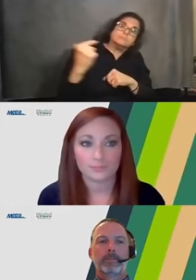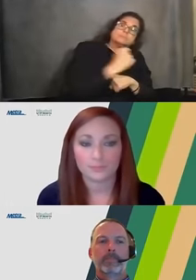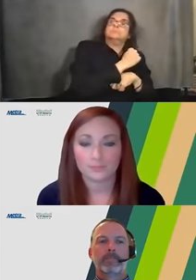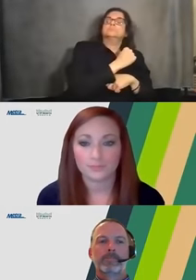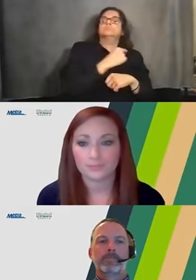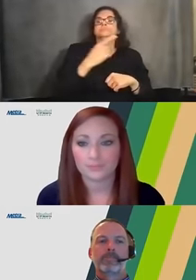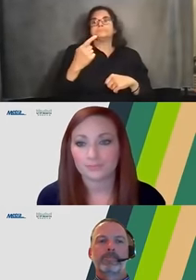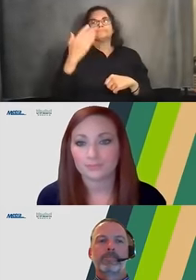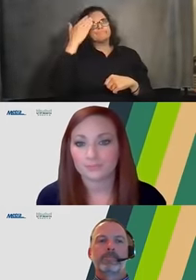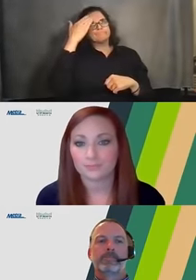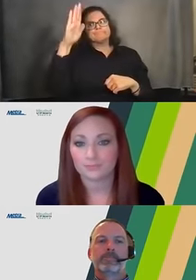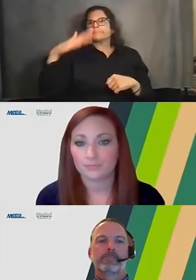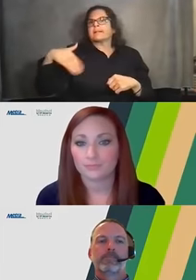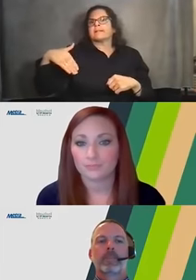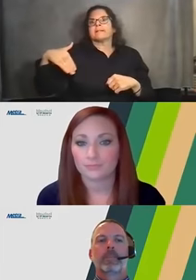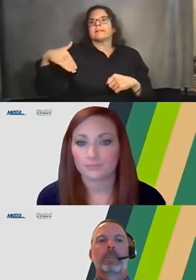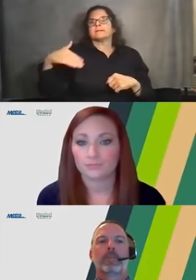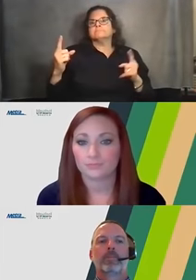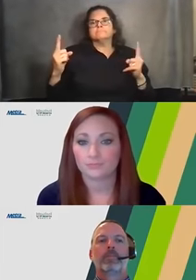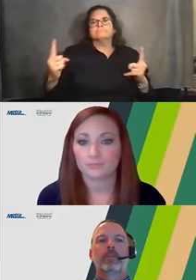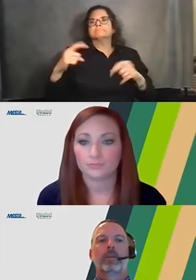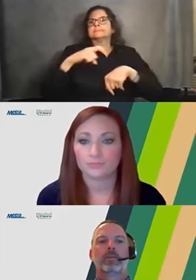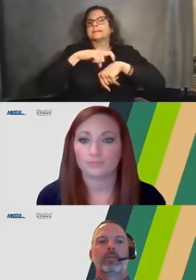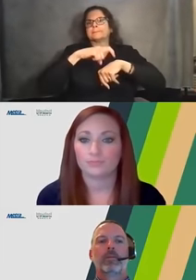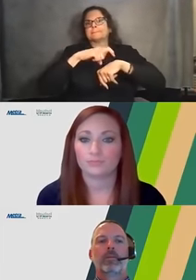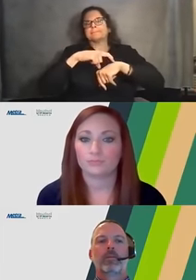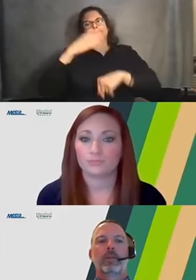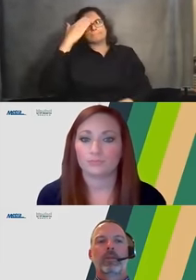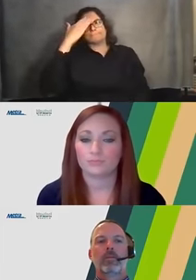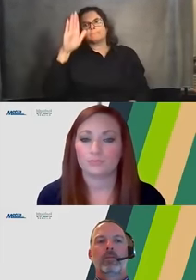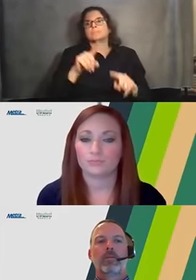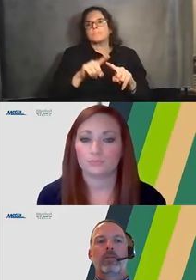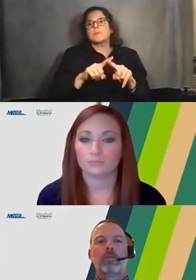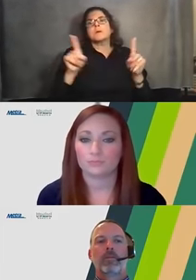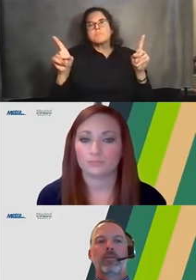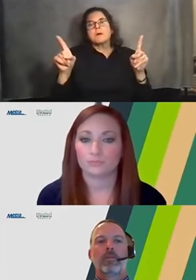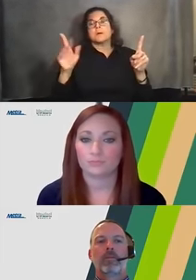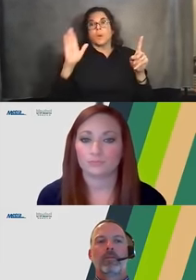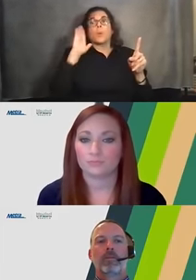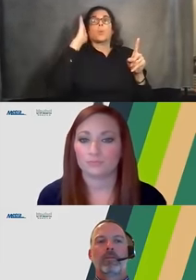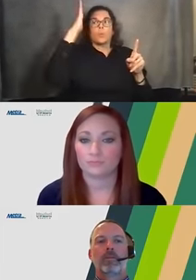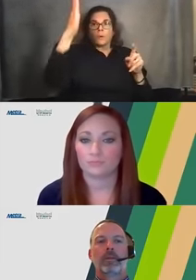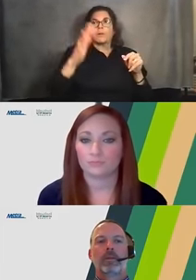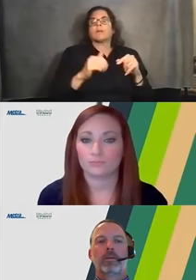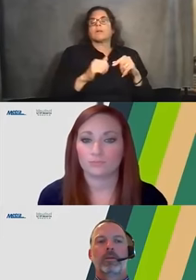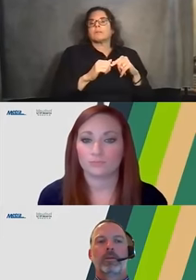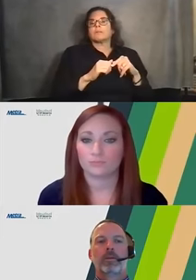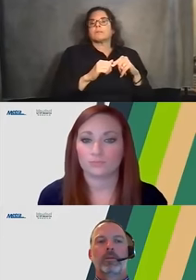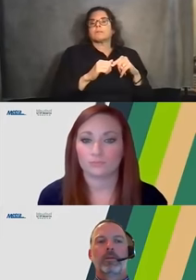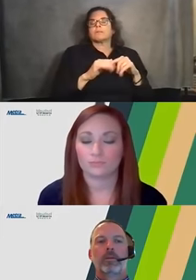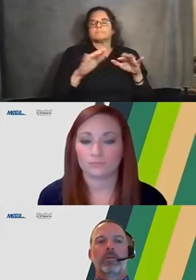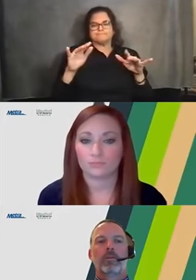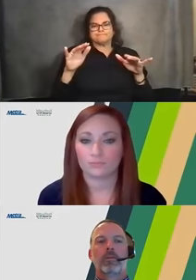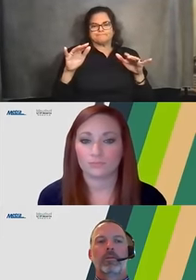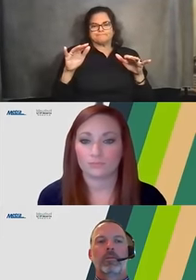status of design. But again, there will be, you know, the overall